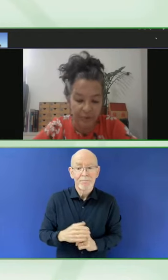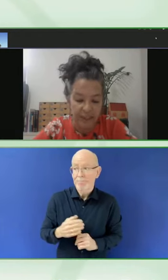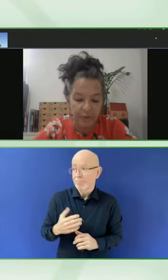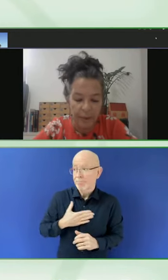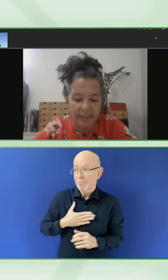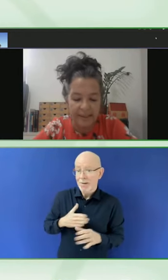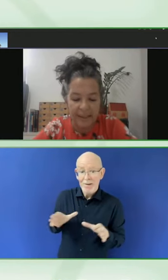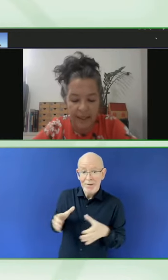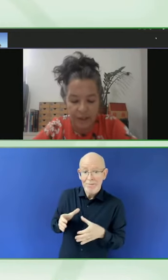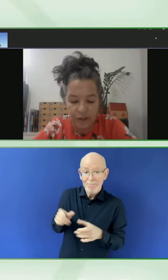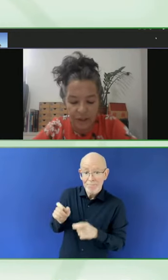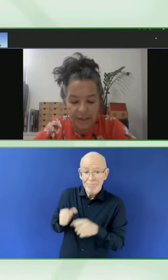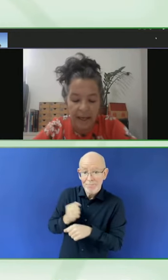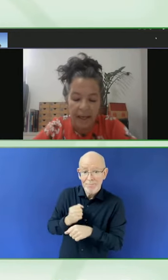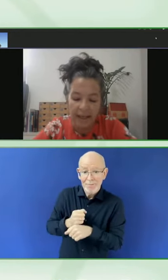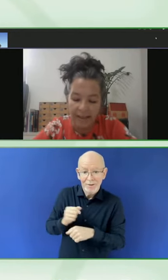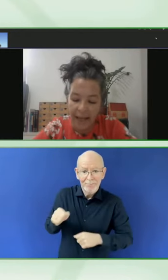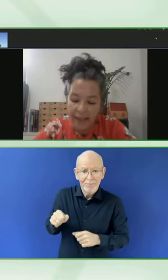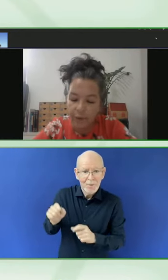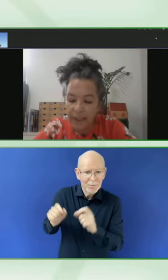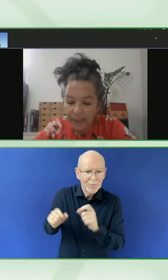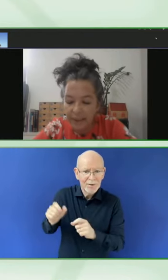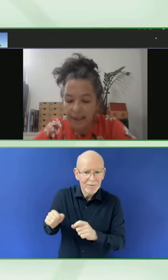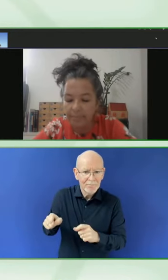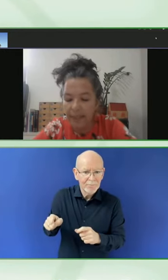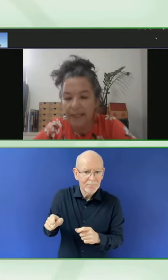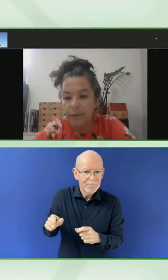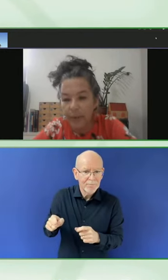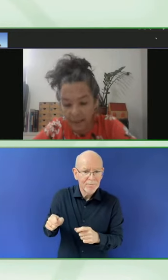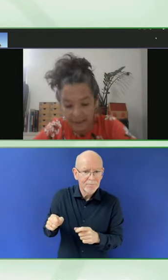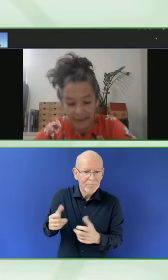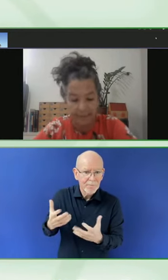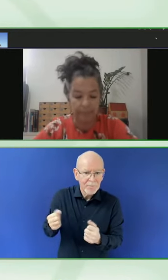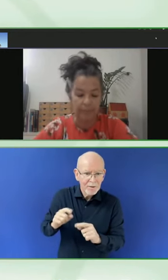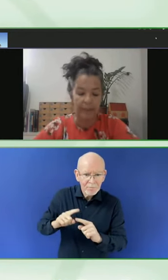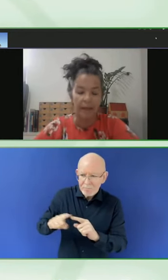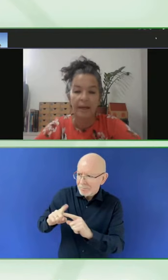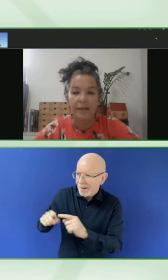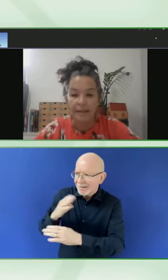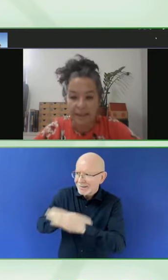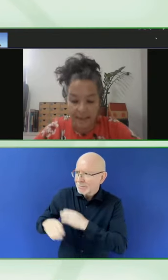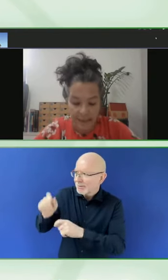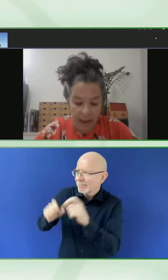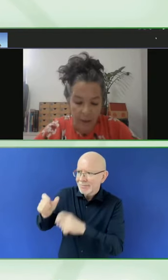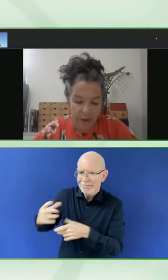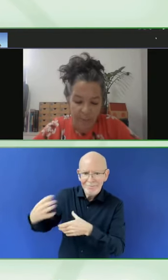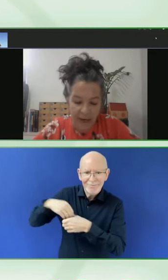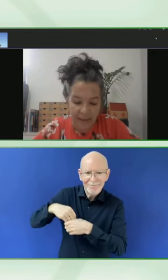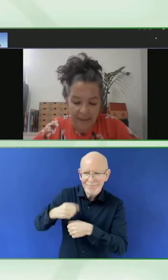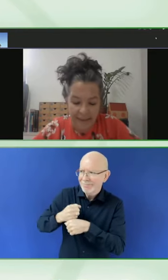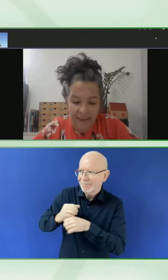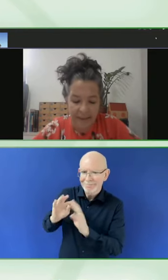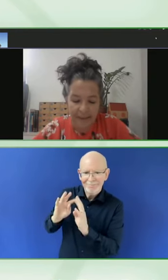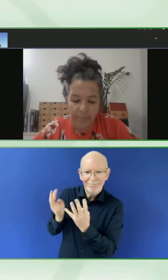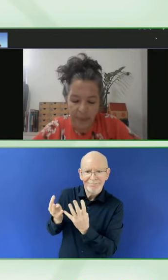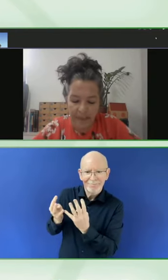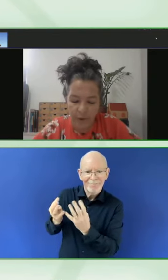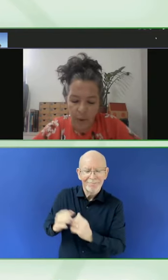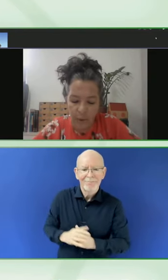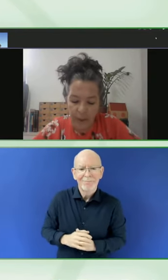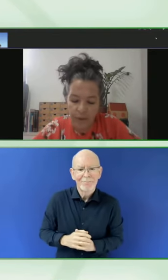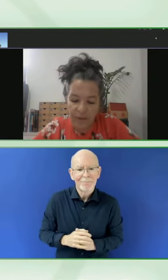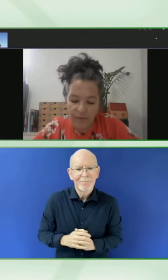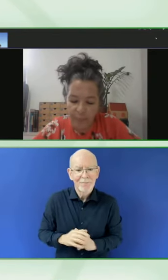with different ages and that read in many ways. Since our practice is